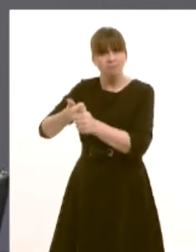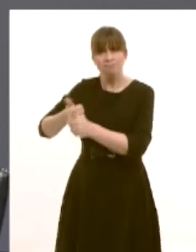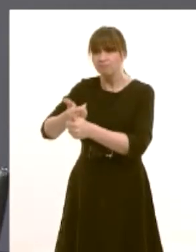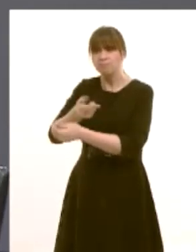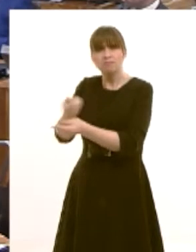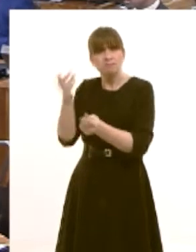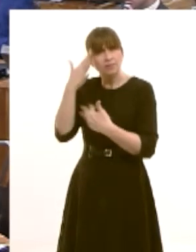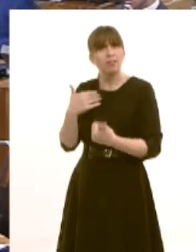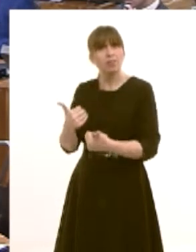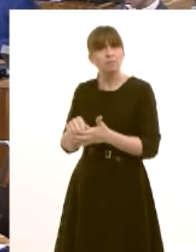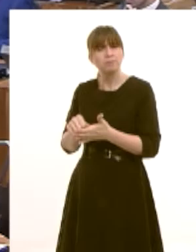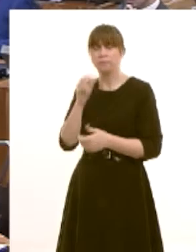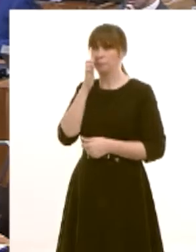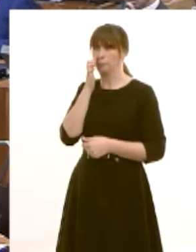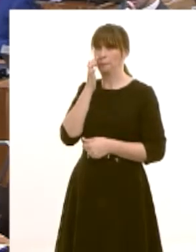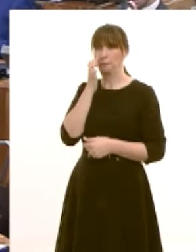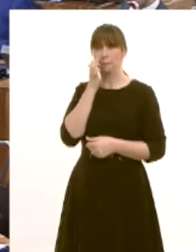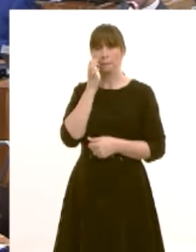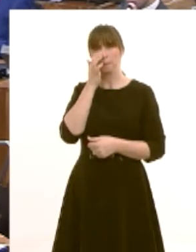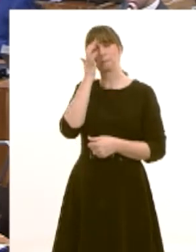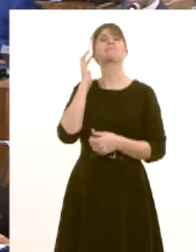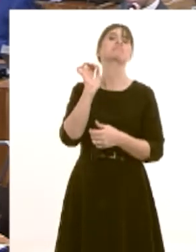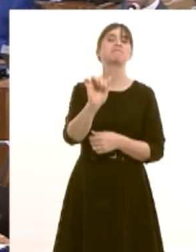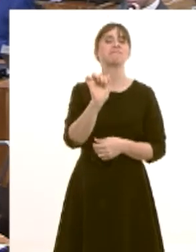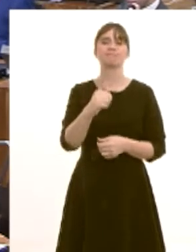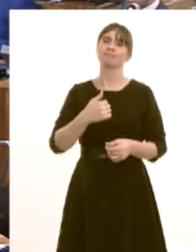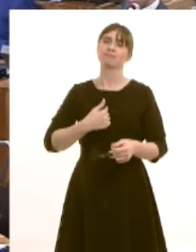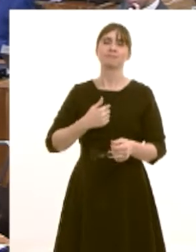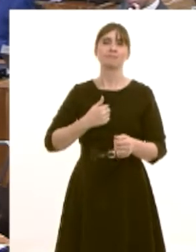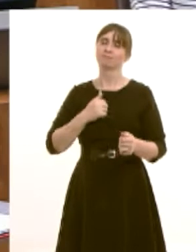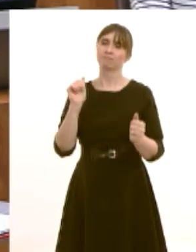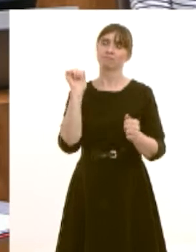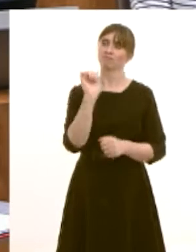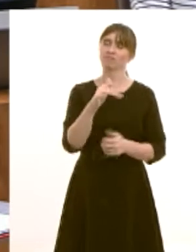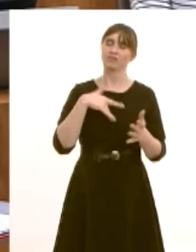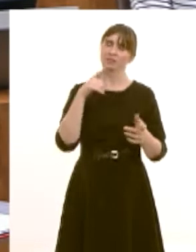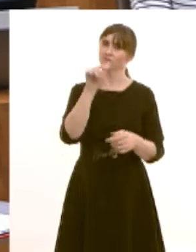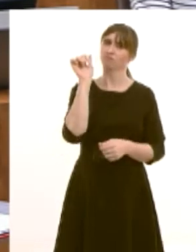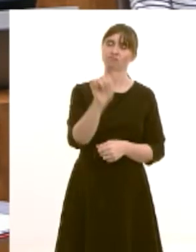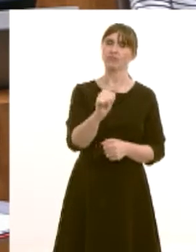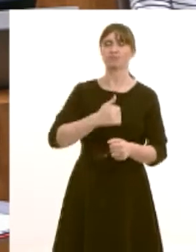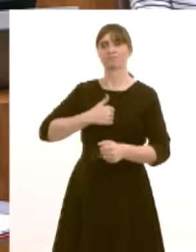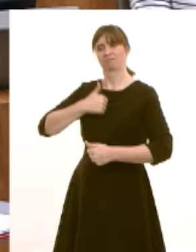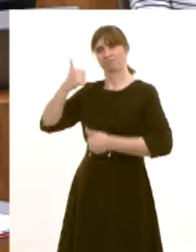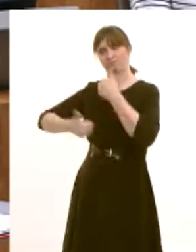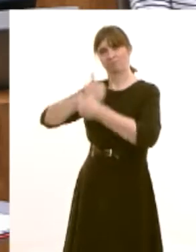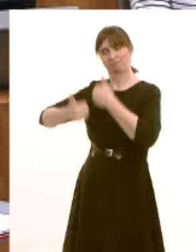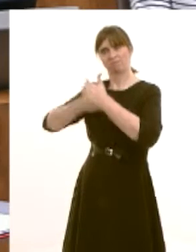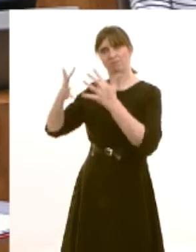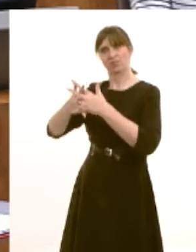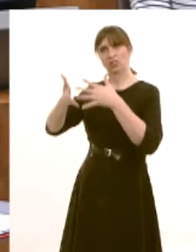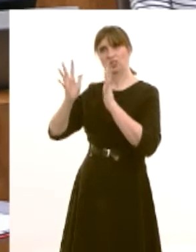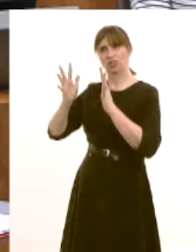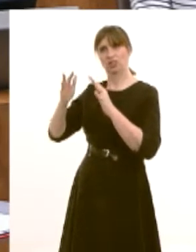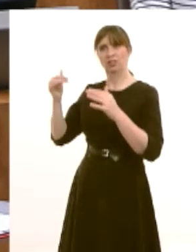I'm more than happy to join the member in the the praise that she has for the staff both present and past which which has served the city of Cardiff since 1980